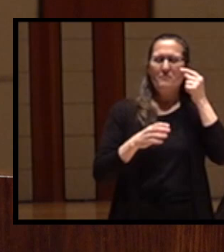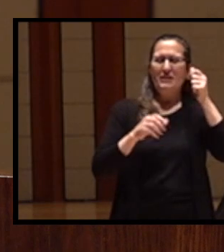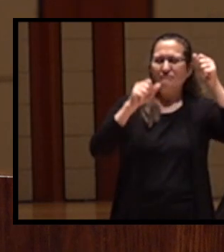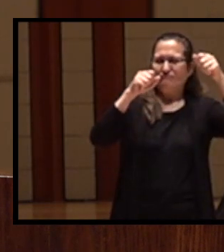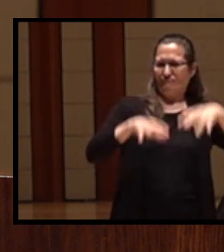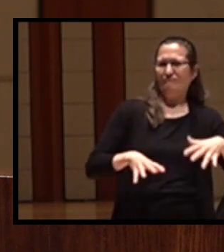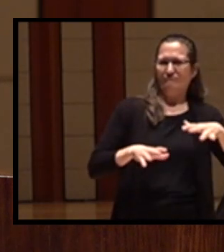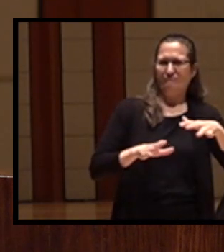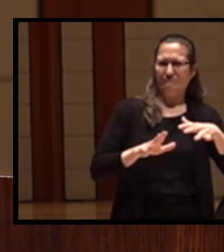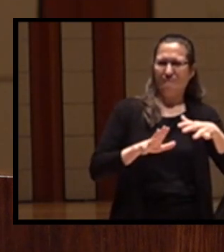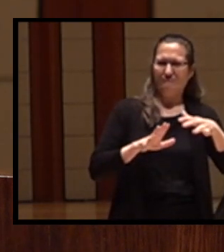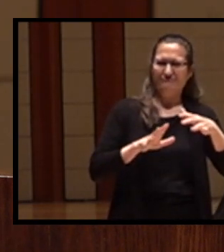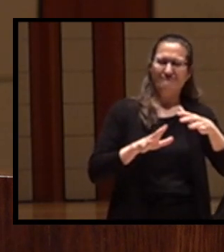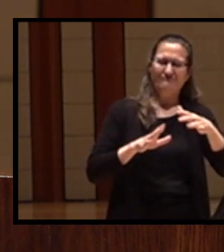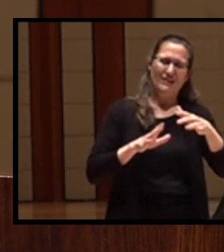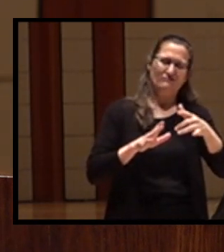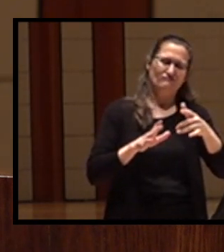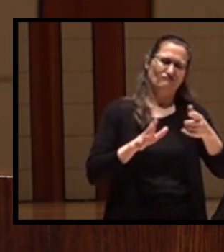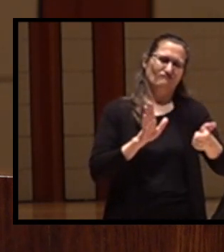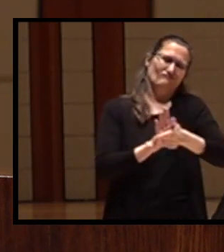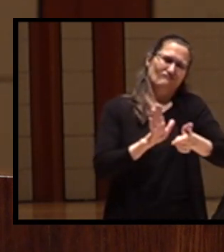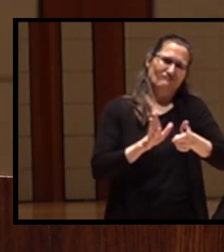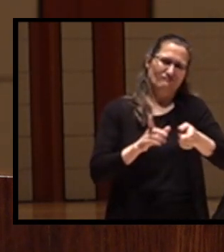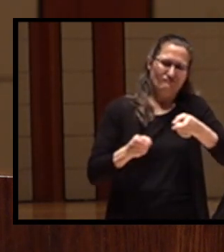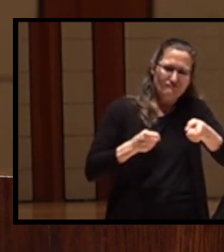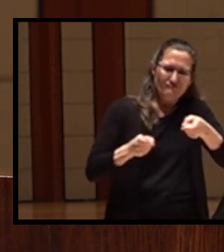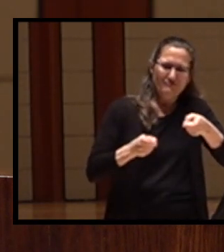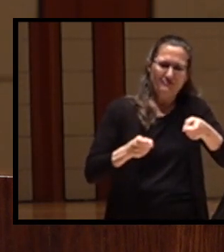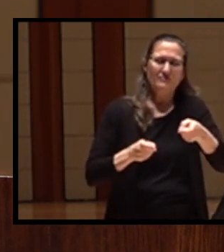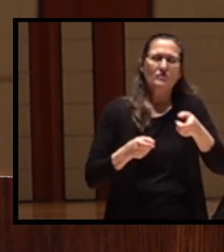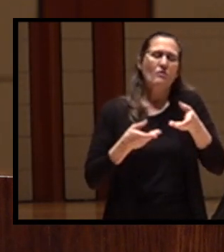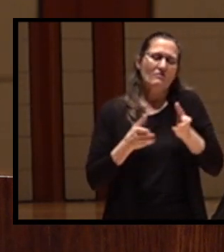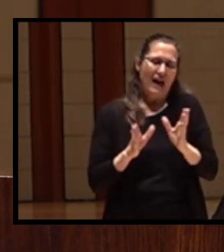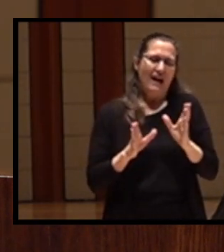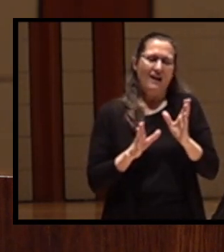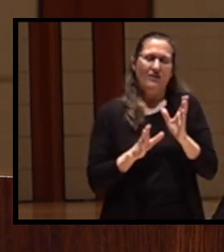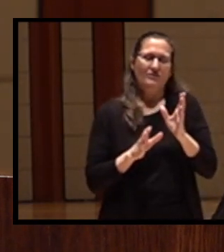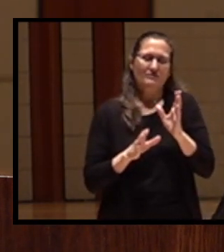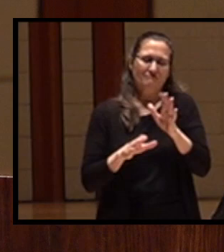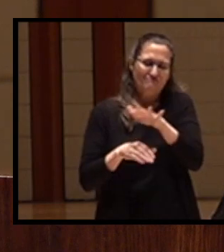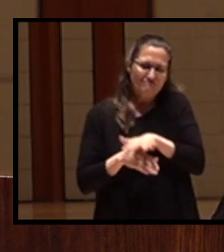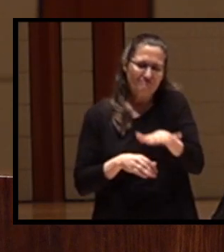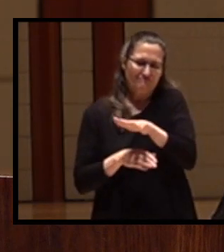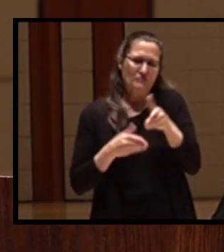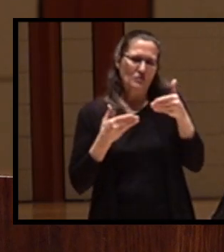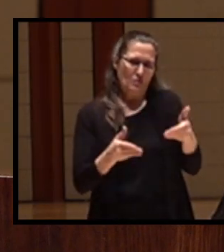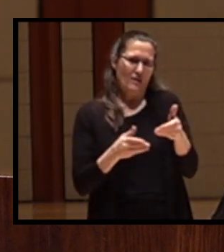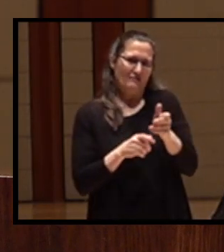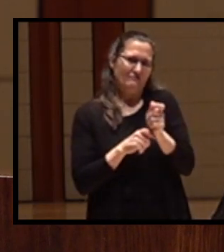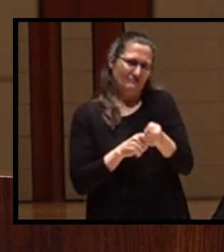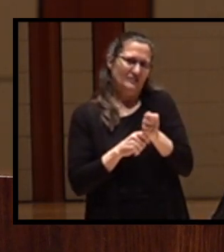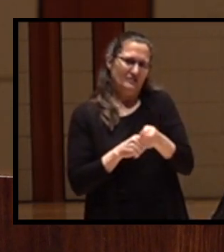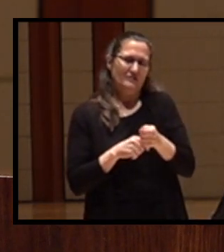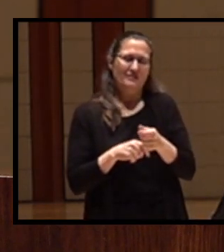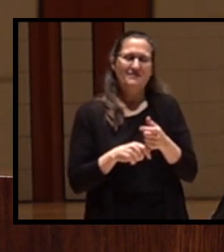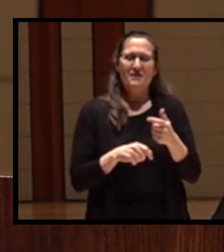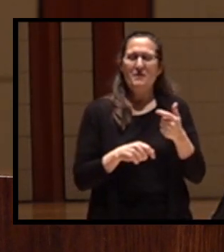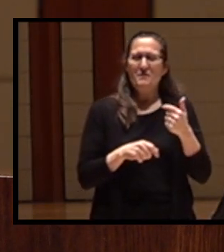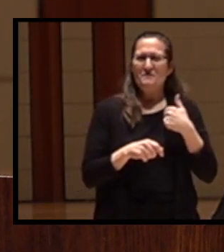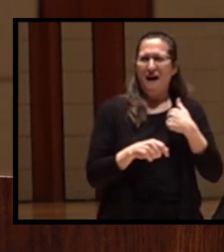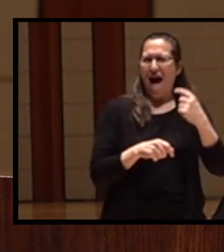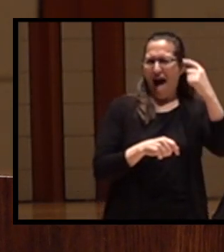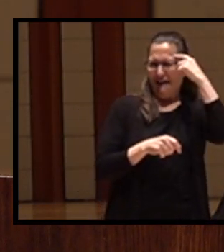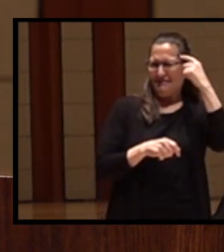a set of regulations to regulate the Indian fishing. But I am confident that the old lady